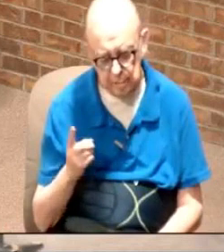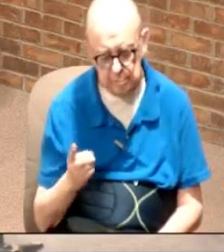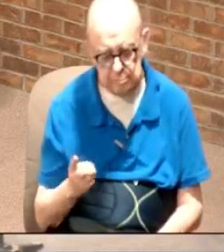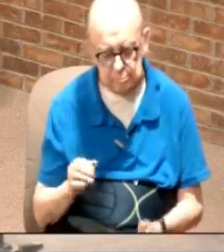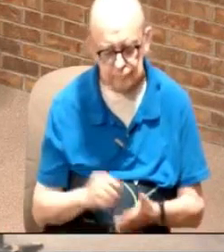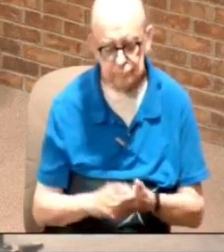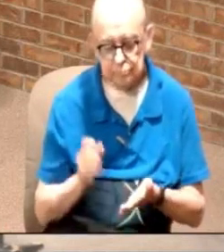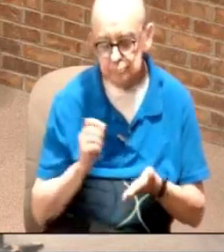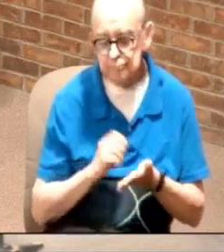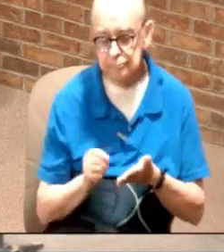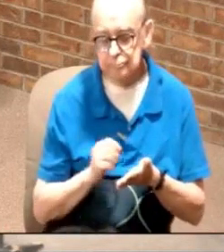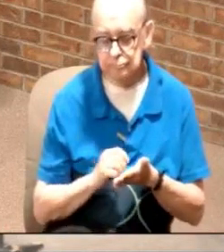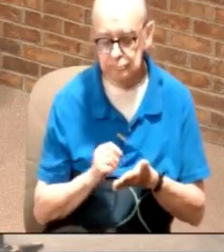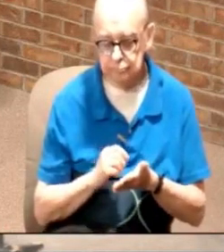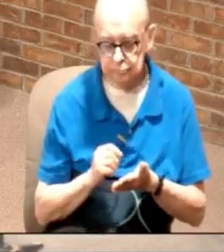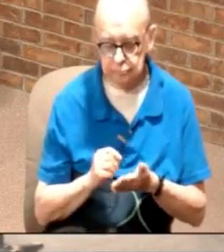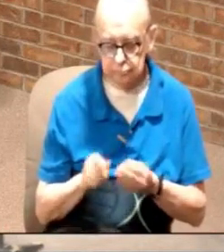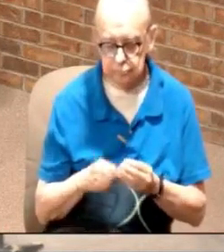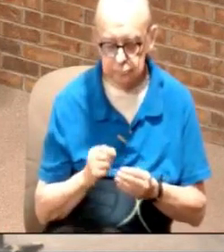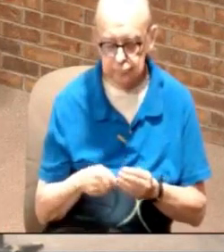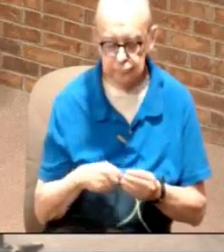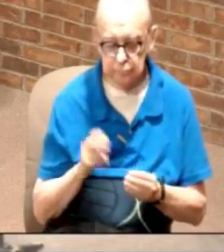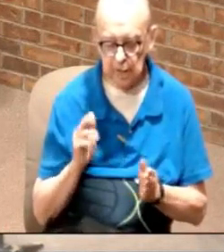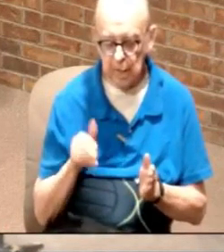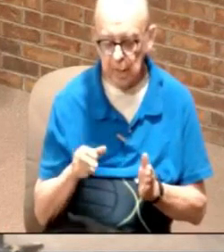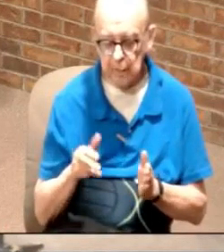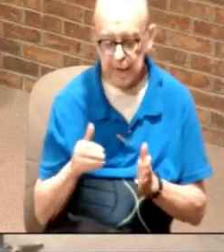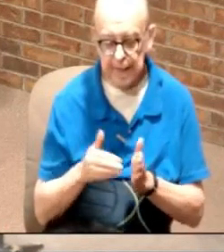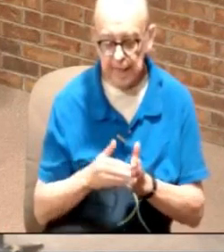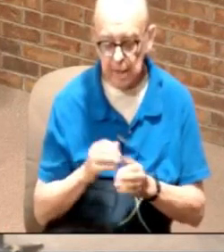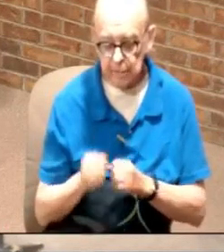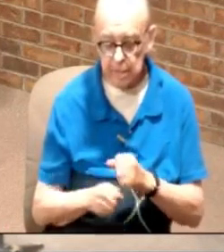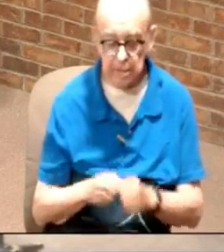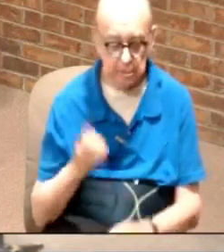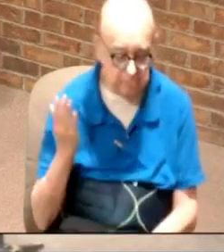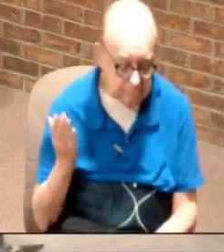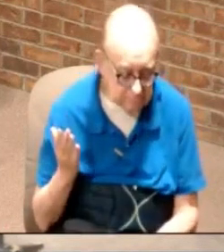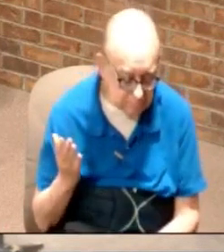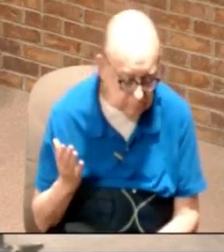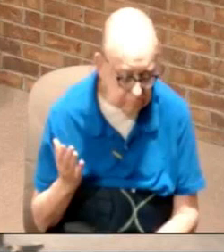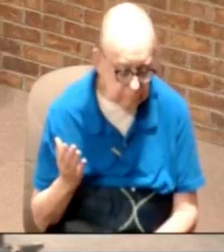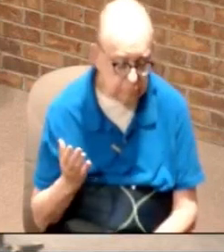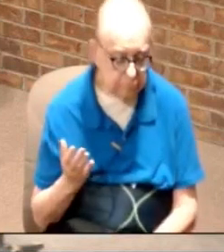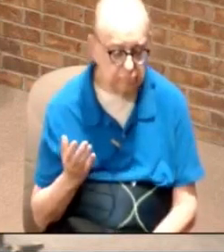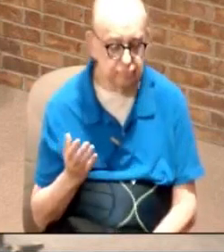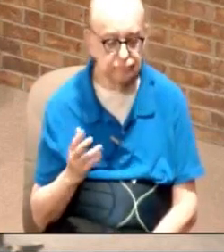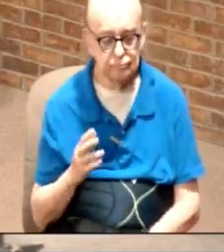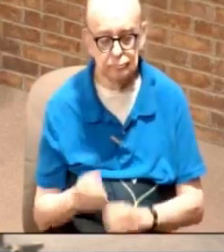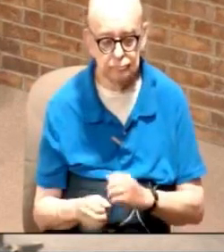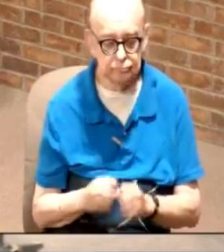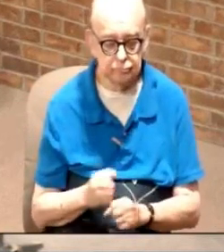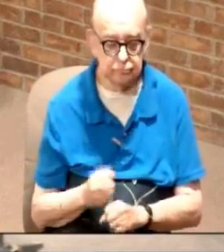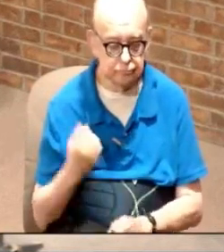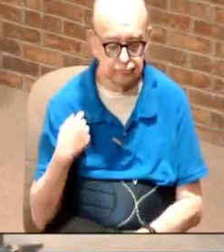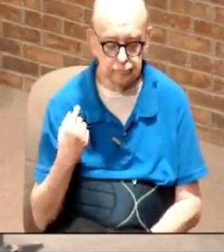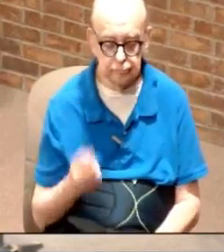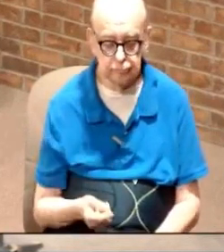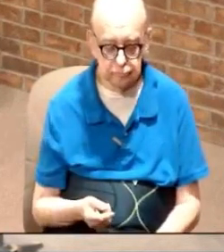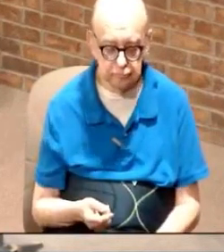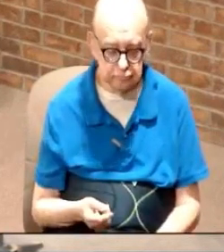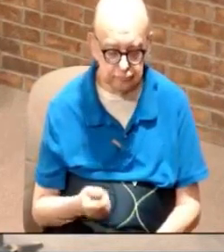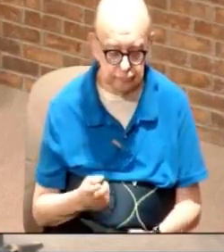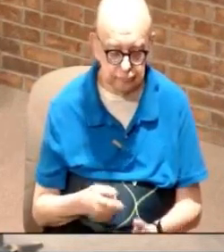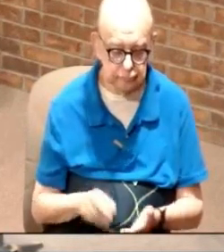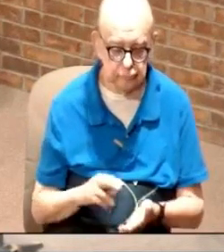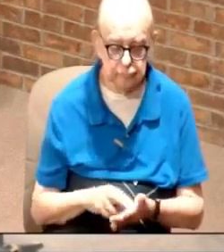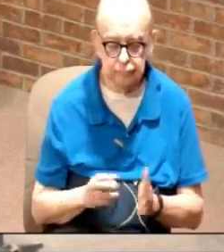this was written about 3,000 years ago. And so from the 3,000 years to now, it's